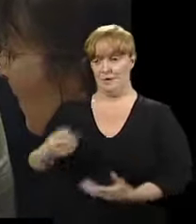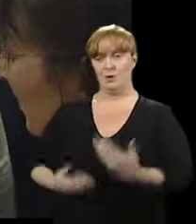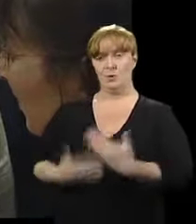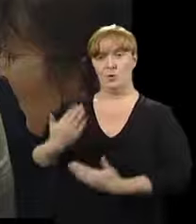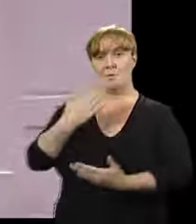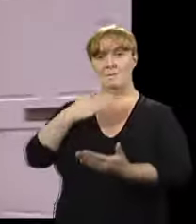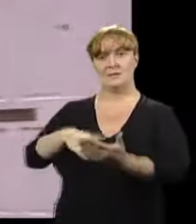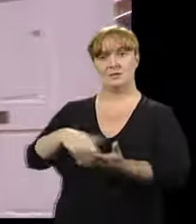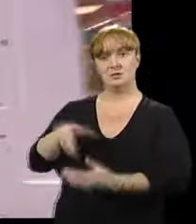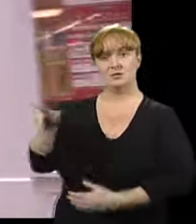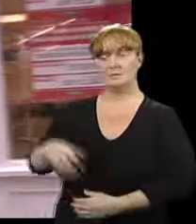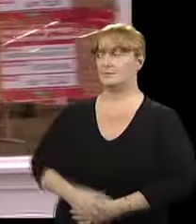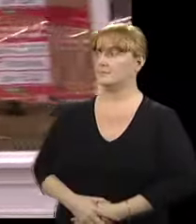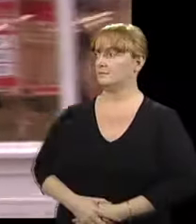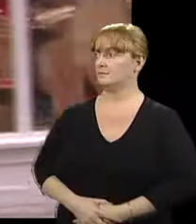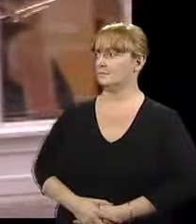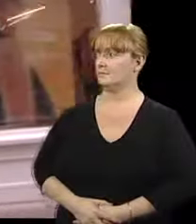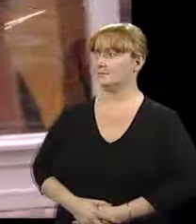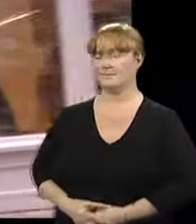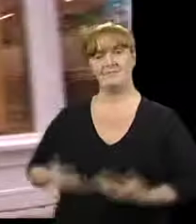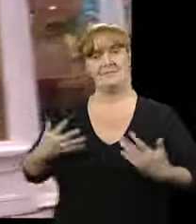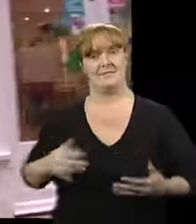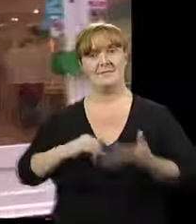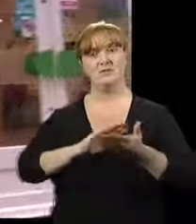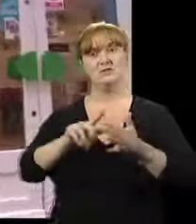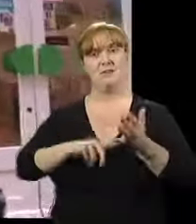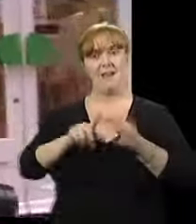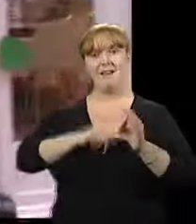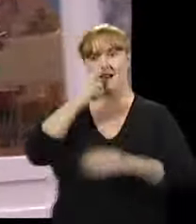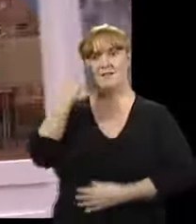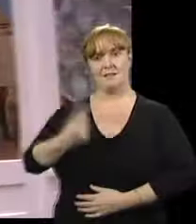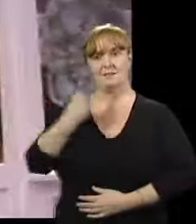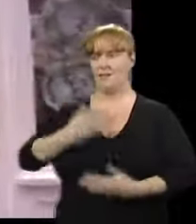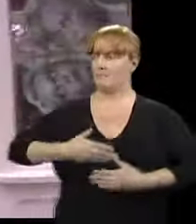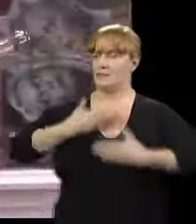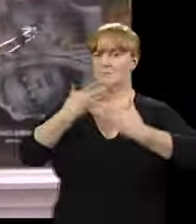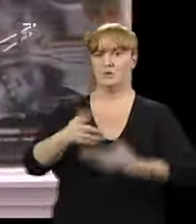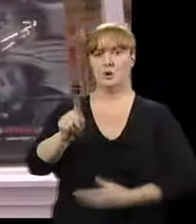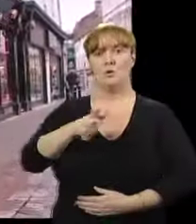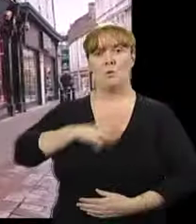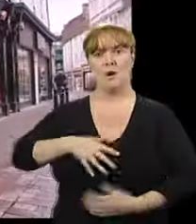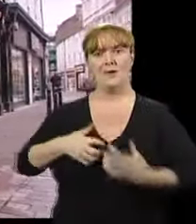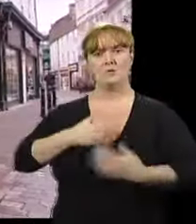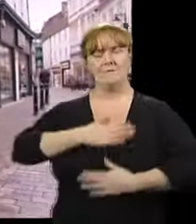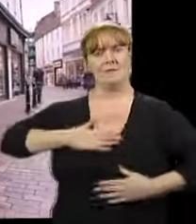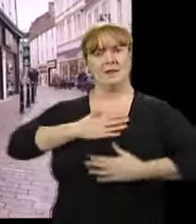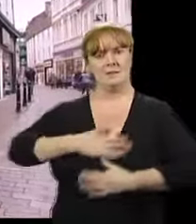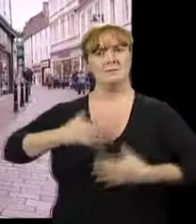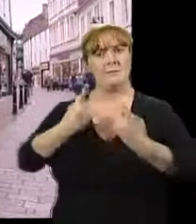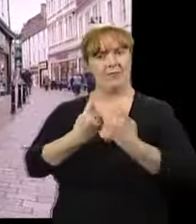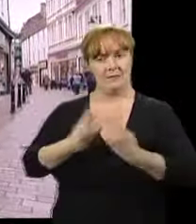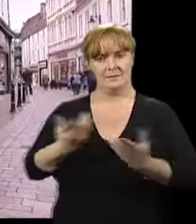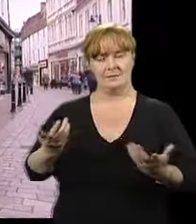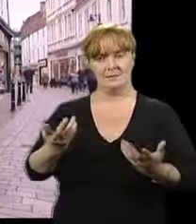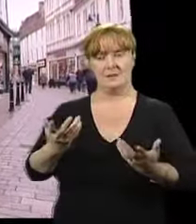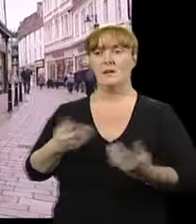Shelly's much more able to express her needs and her wants and how she's feeling about things as she gets